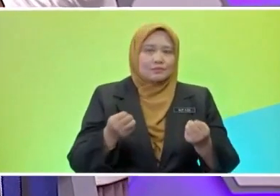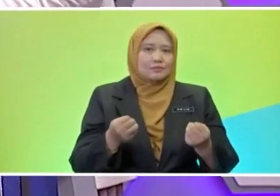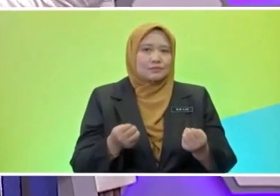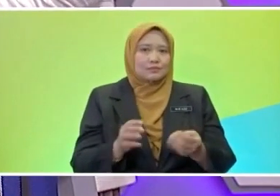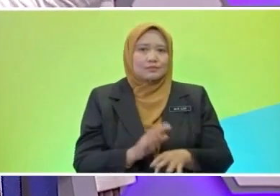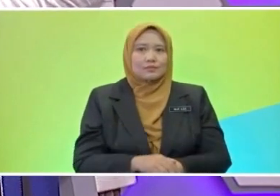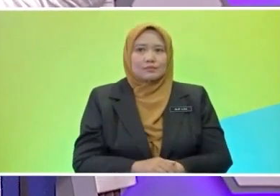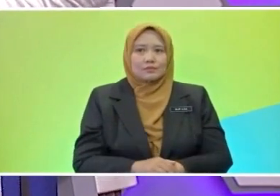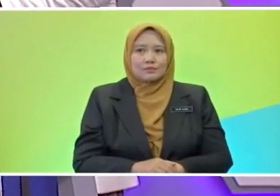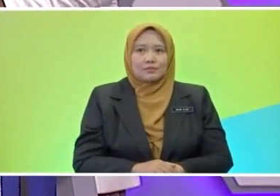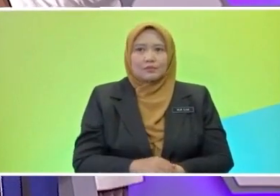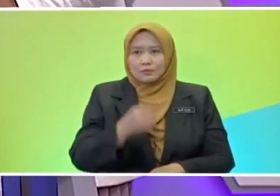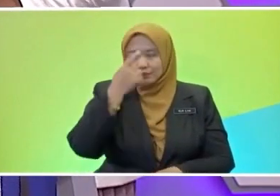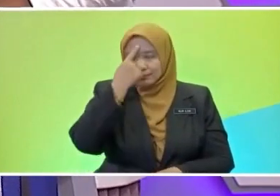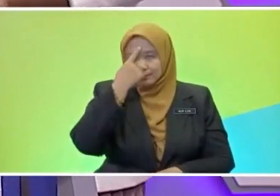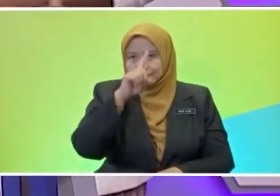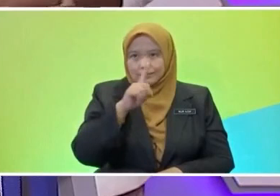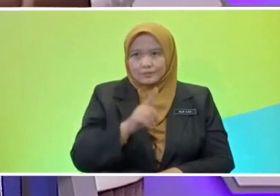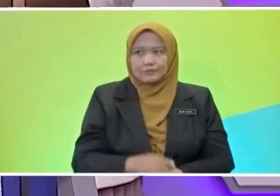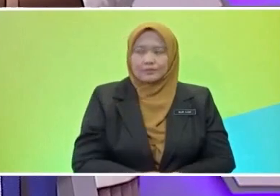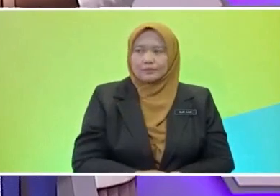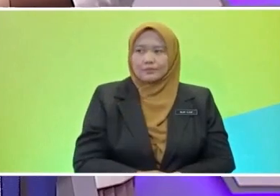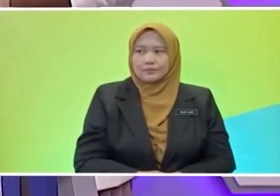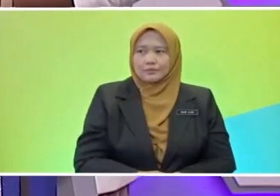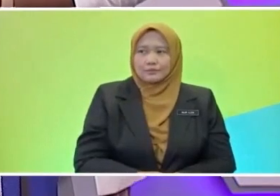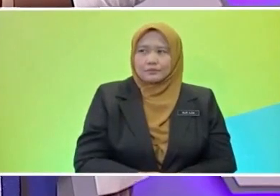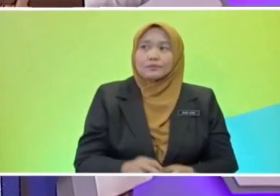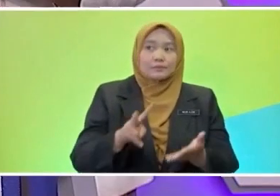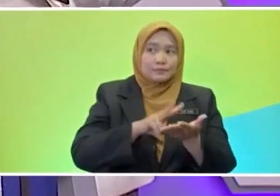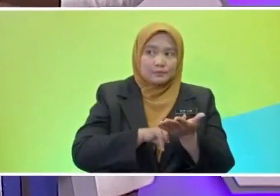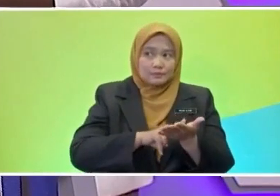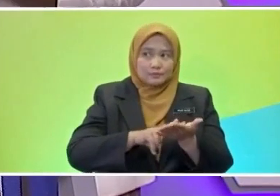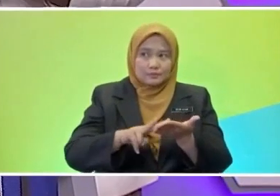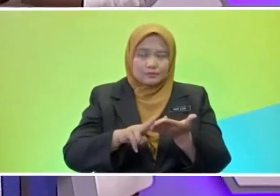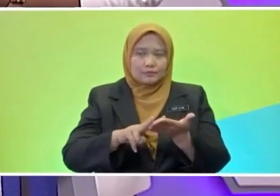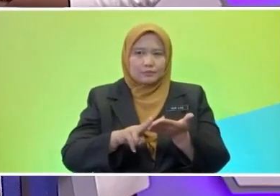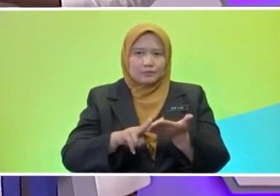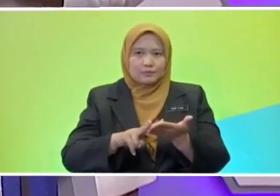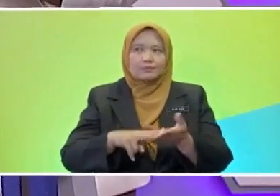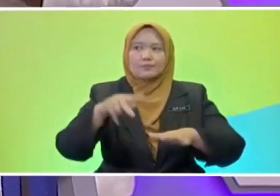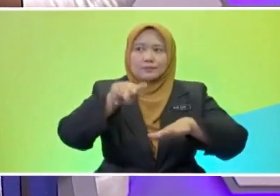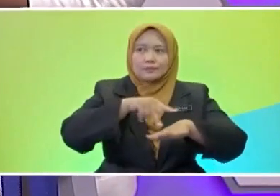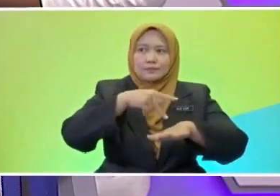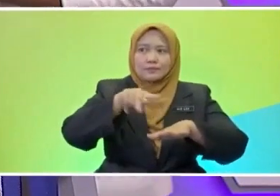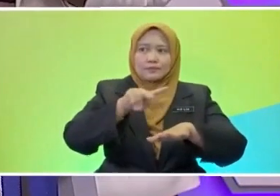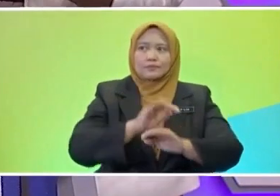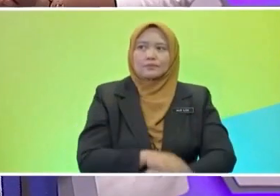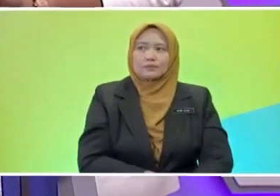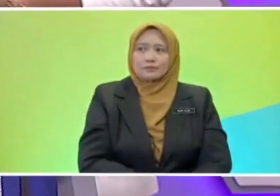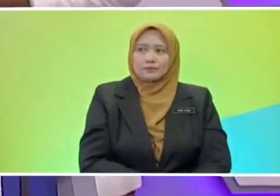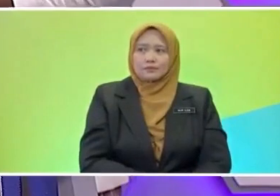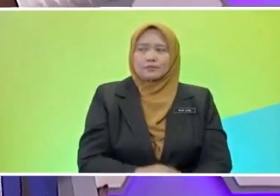poem. Okay, so we will be finding out what is Tom's, Tan's,